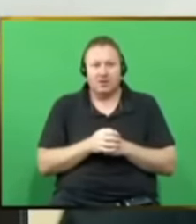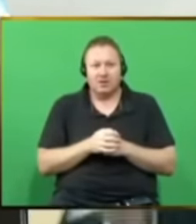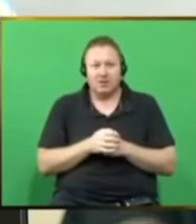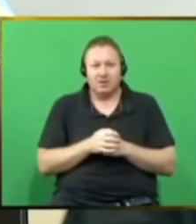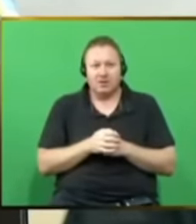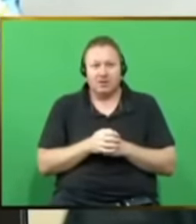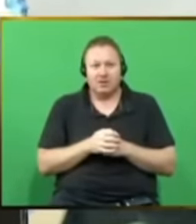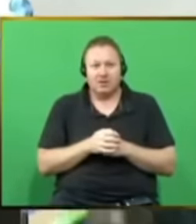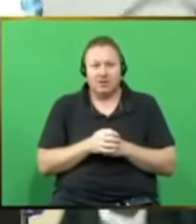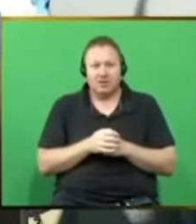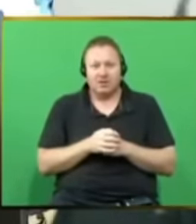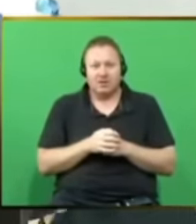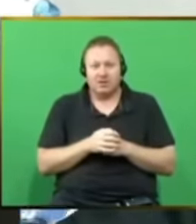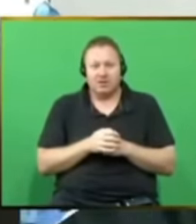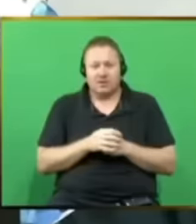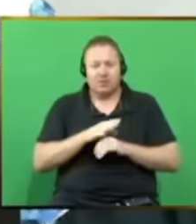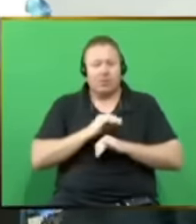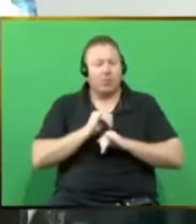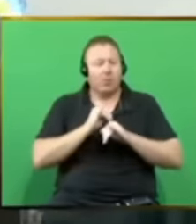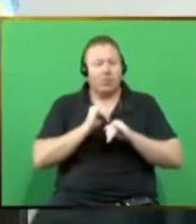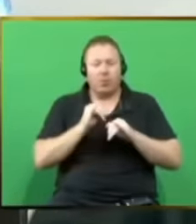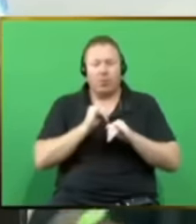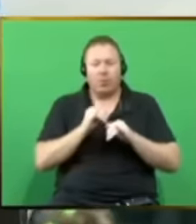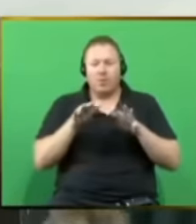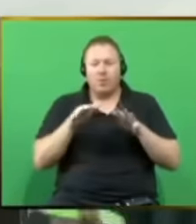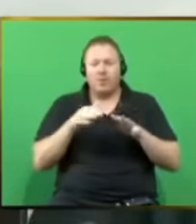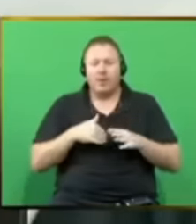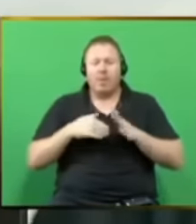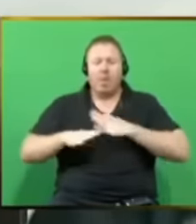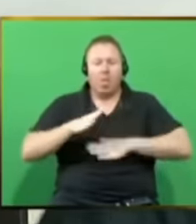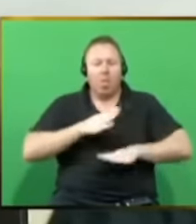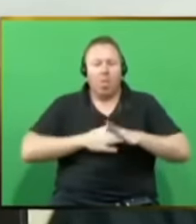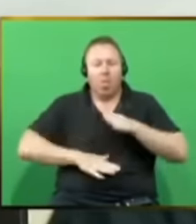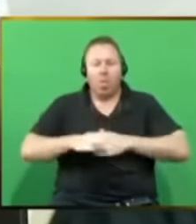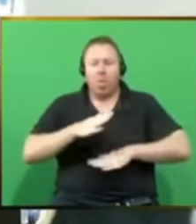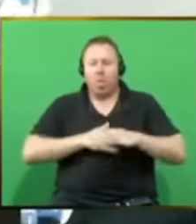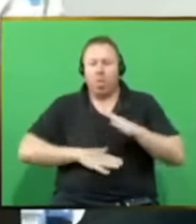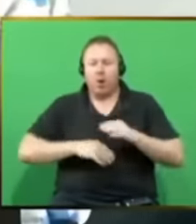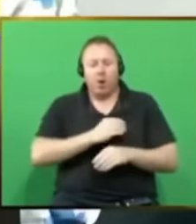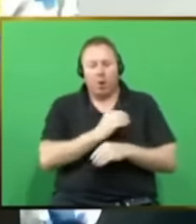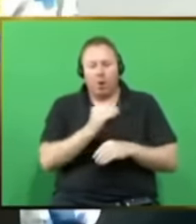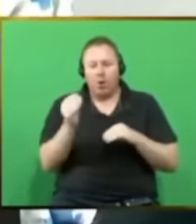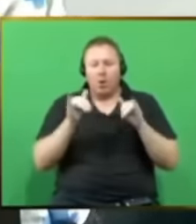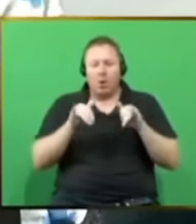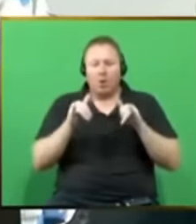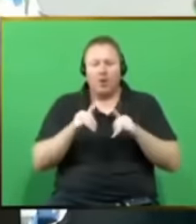their trust in you and you have let